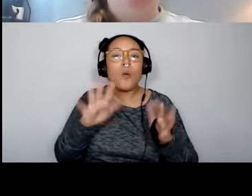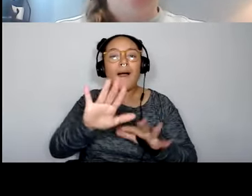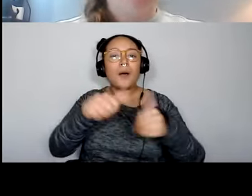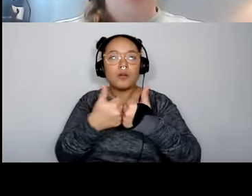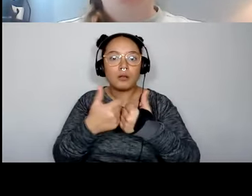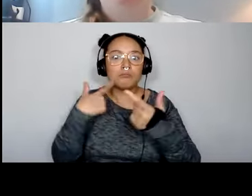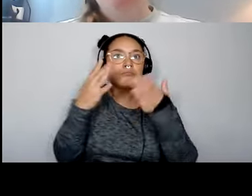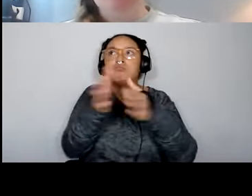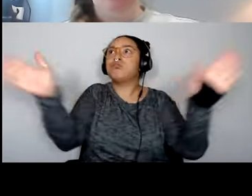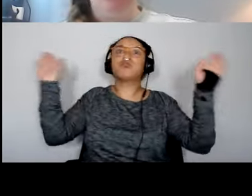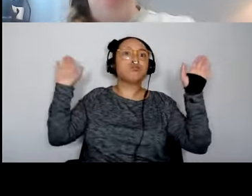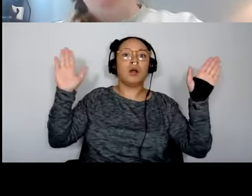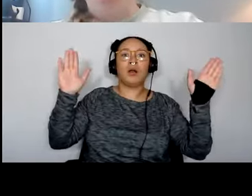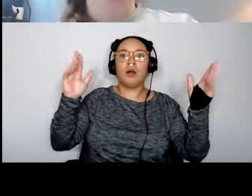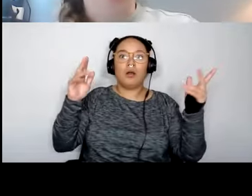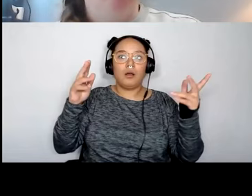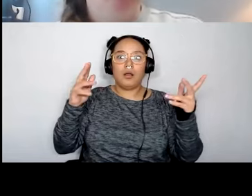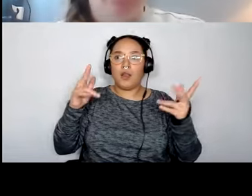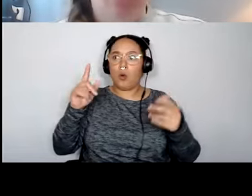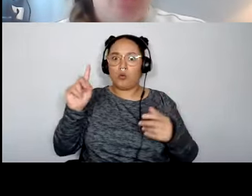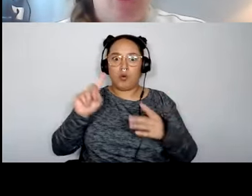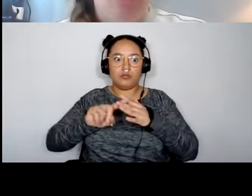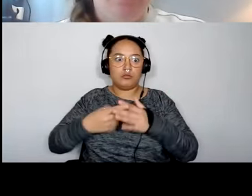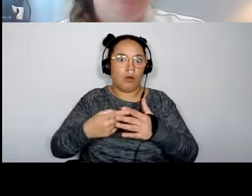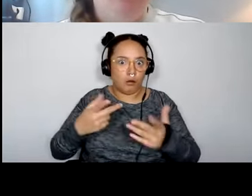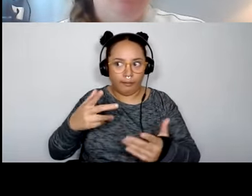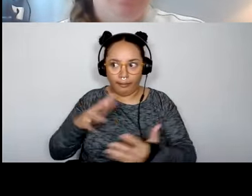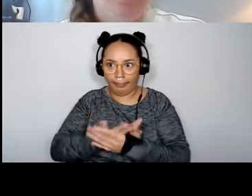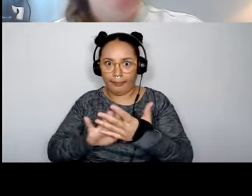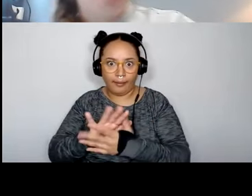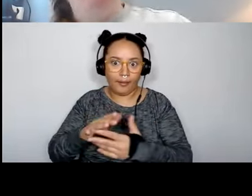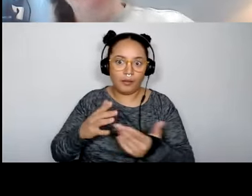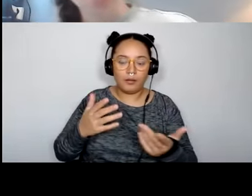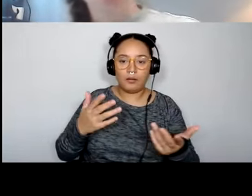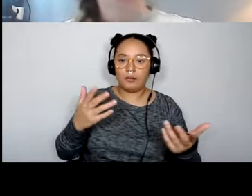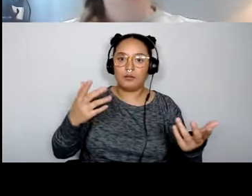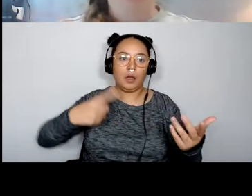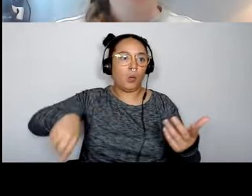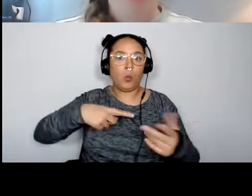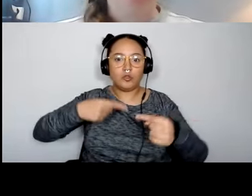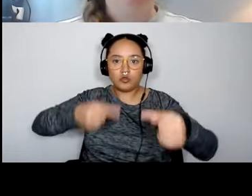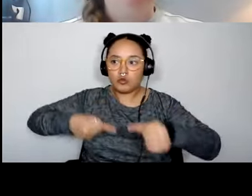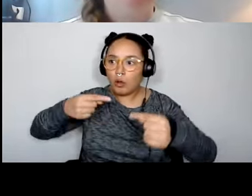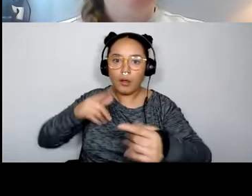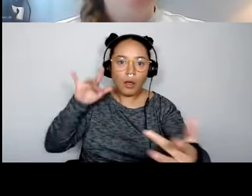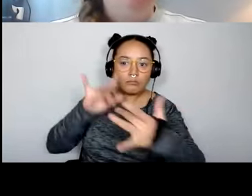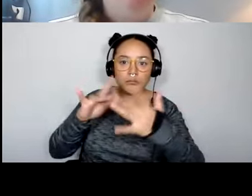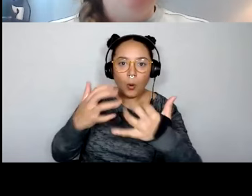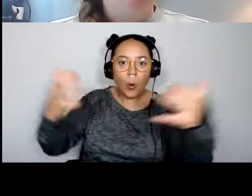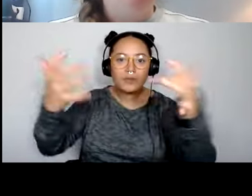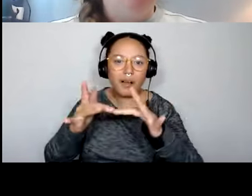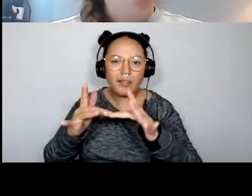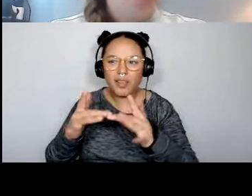place to start. So, you know, we have trouble reaching our audiences online, you need to have something in the middle,